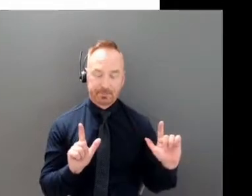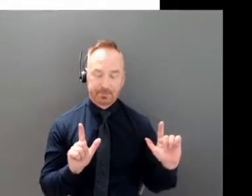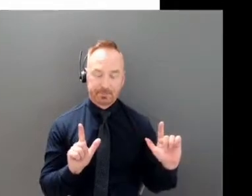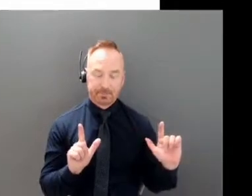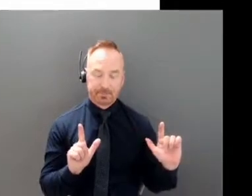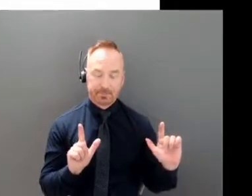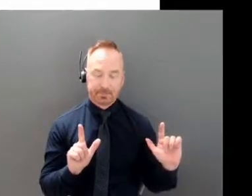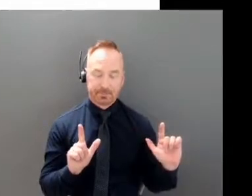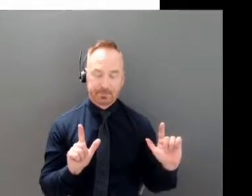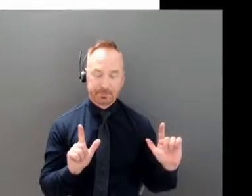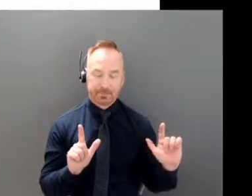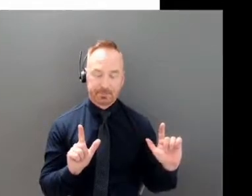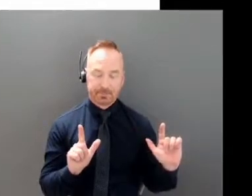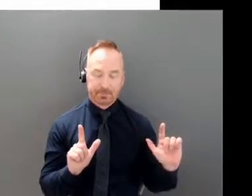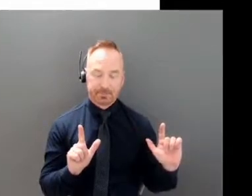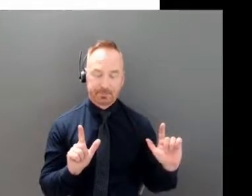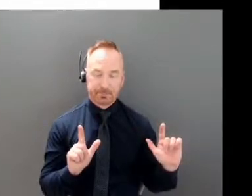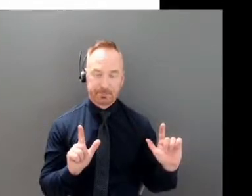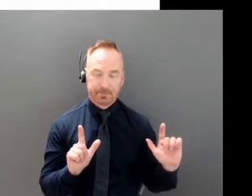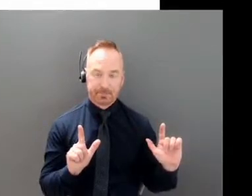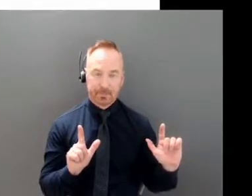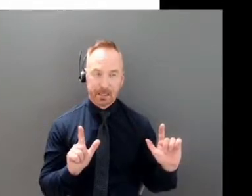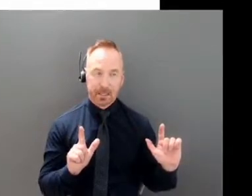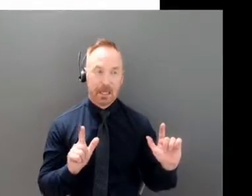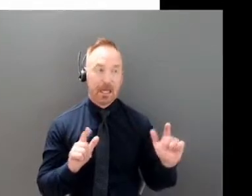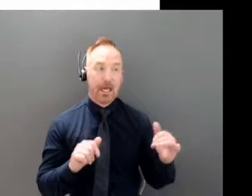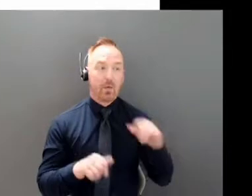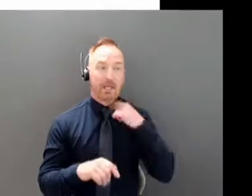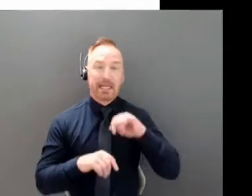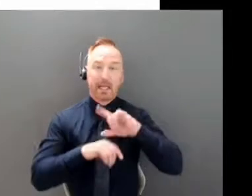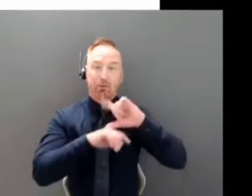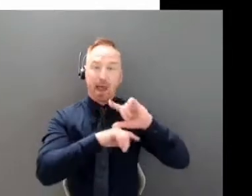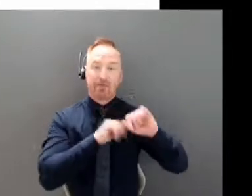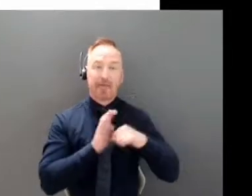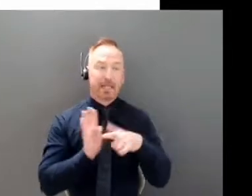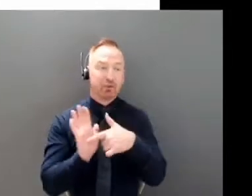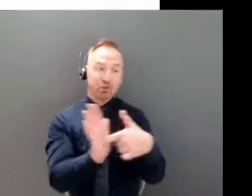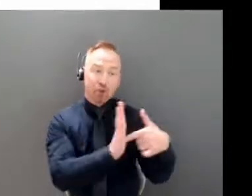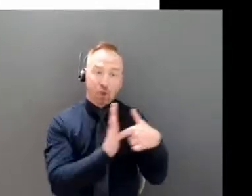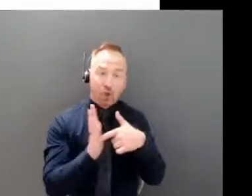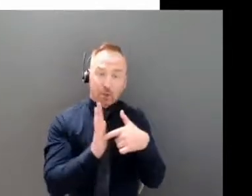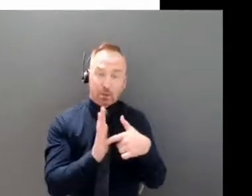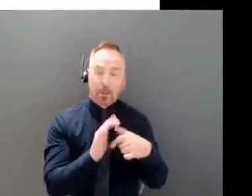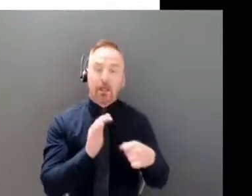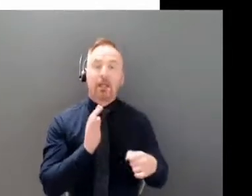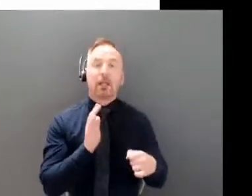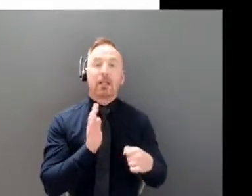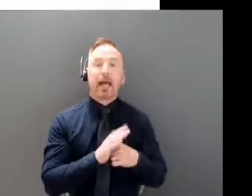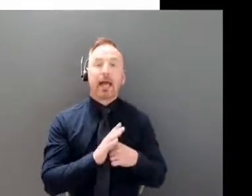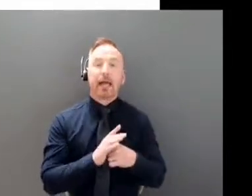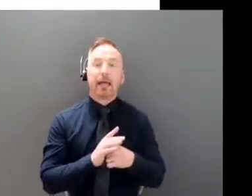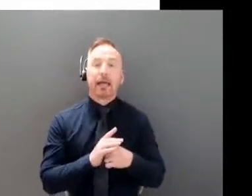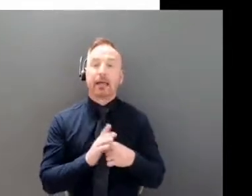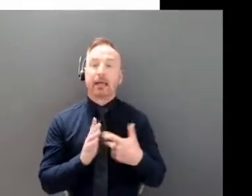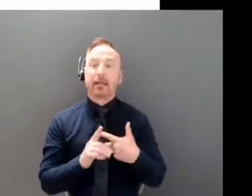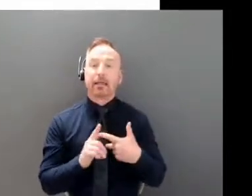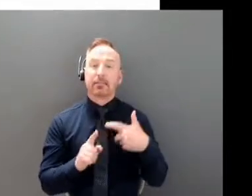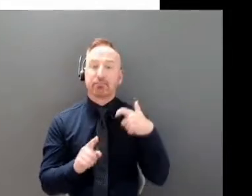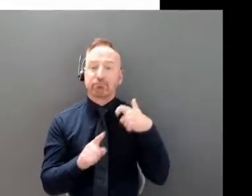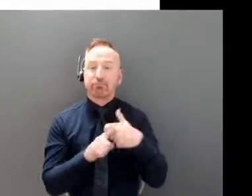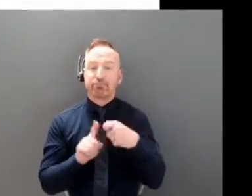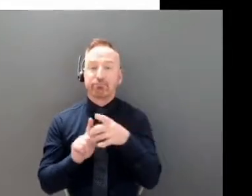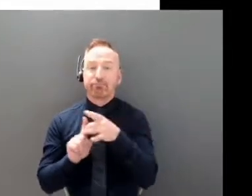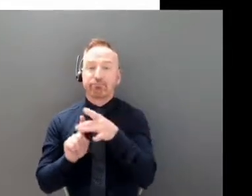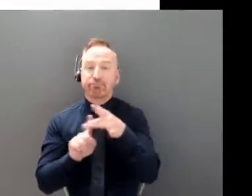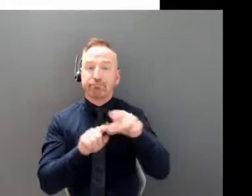just a graph, a graphic representation of the proportion of transmission among those who are unvaccinated. vaccinated.